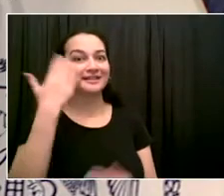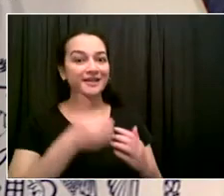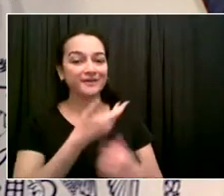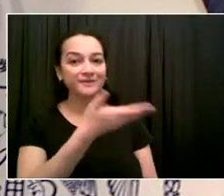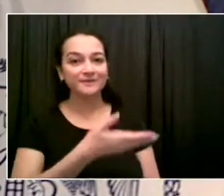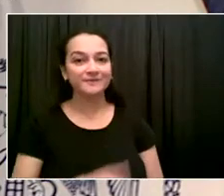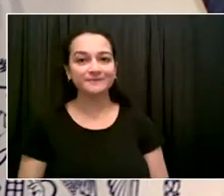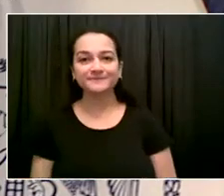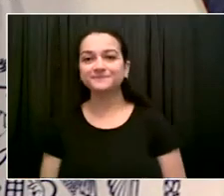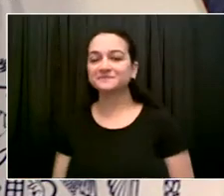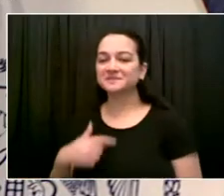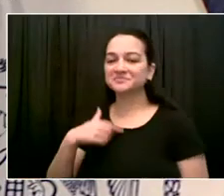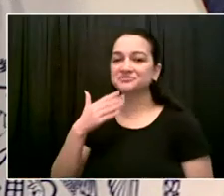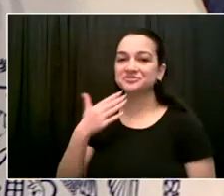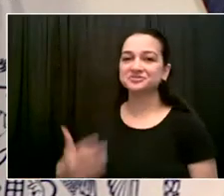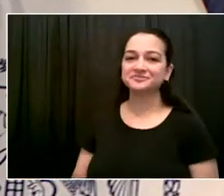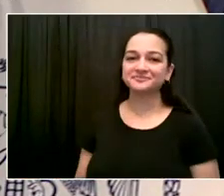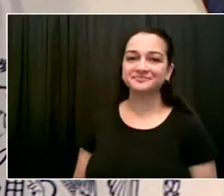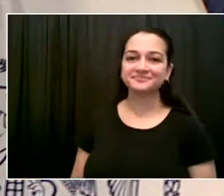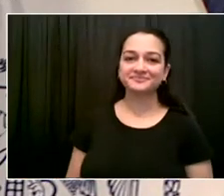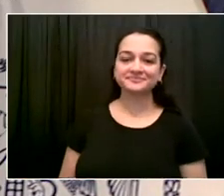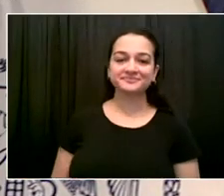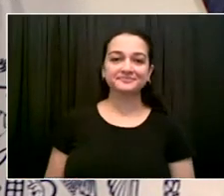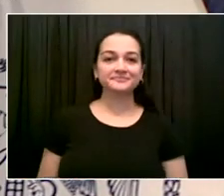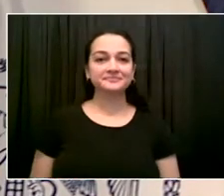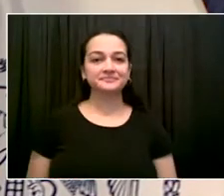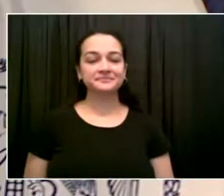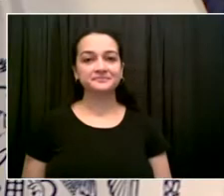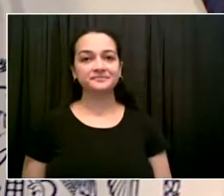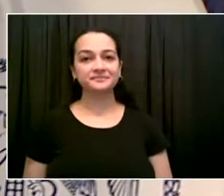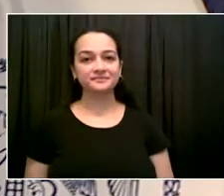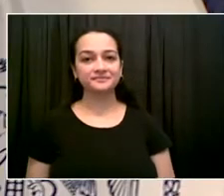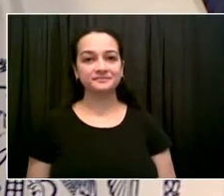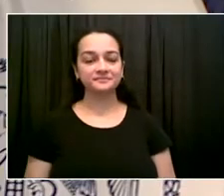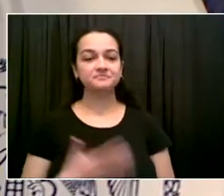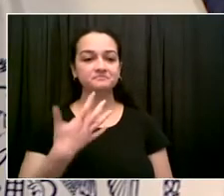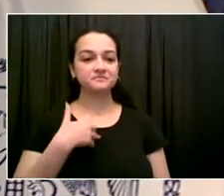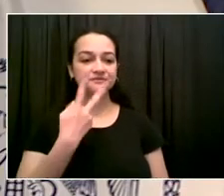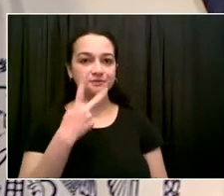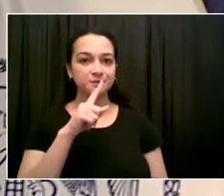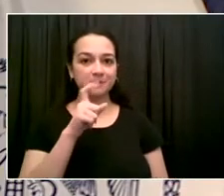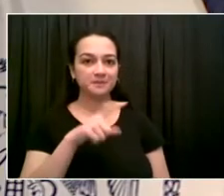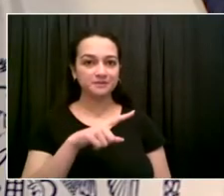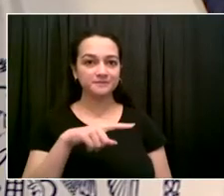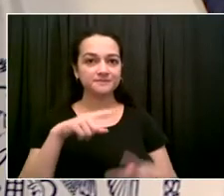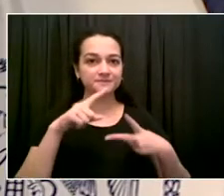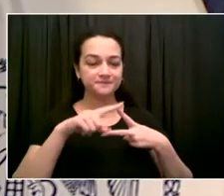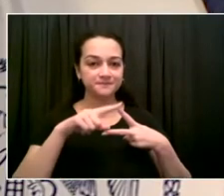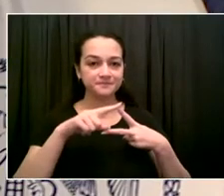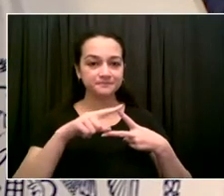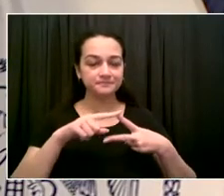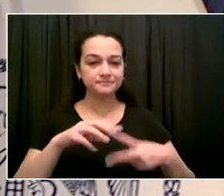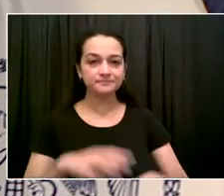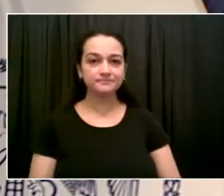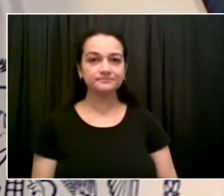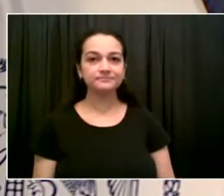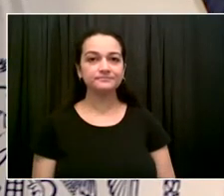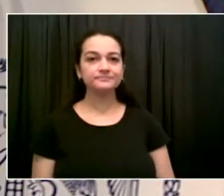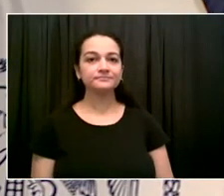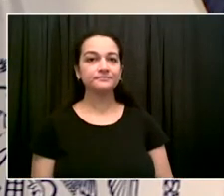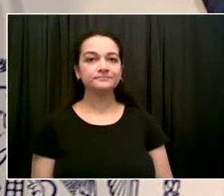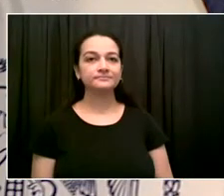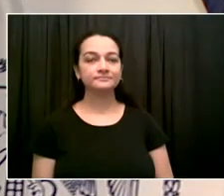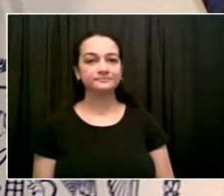I got a question about the requirement you have for new city employees coming in to get